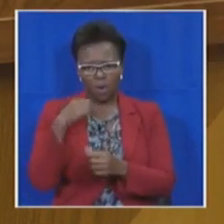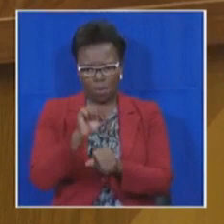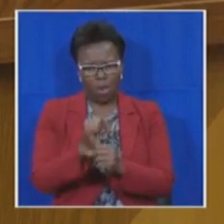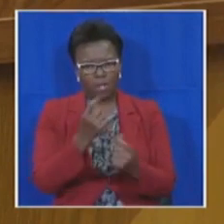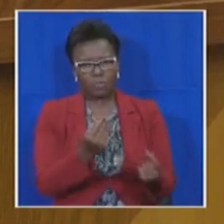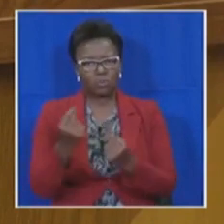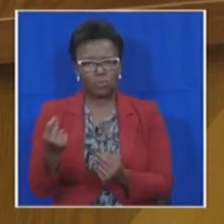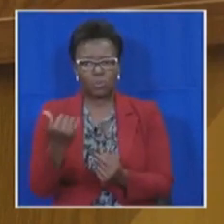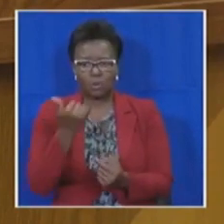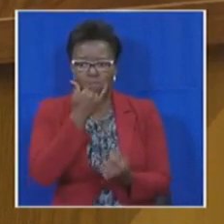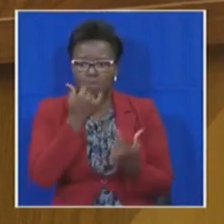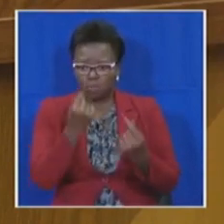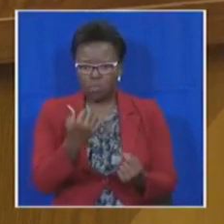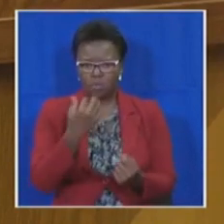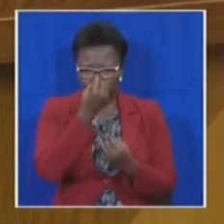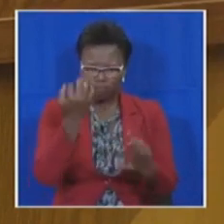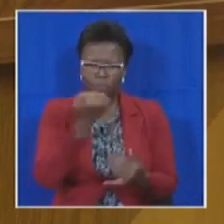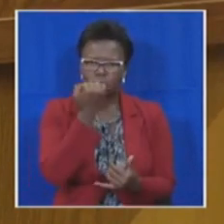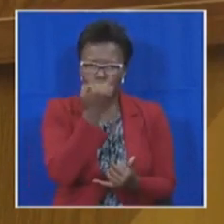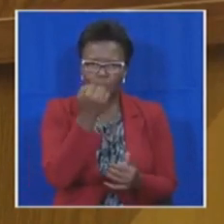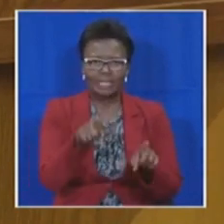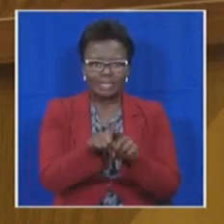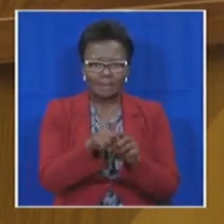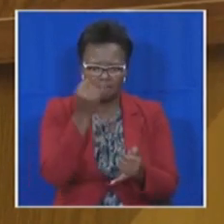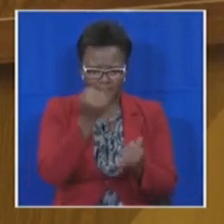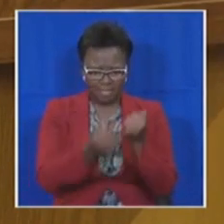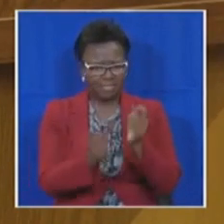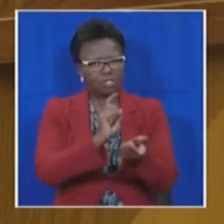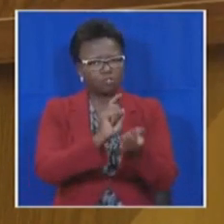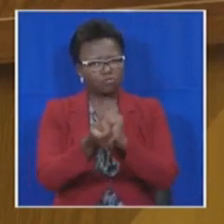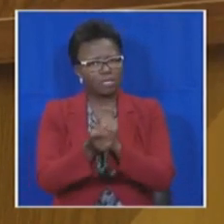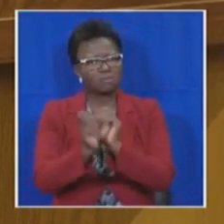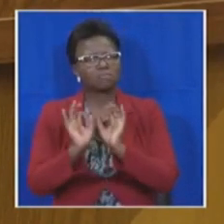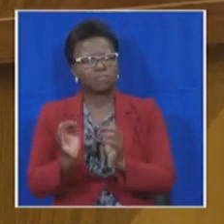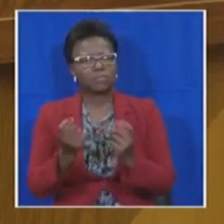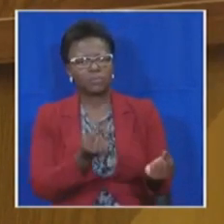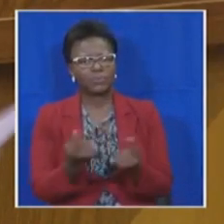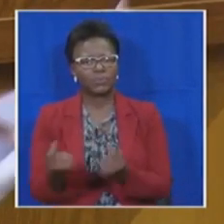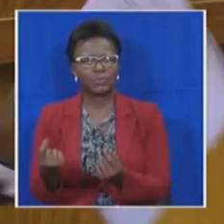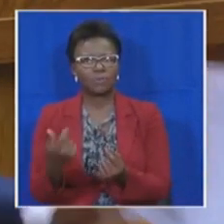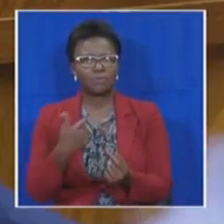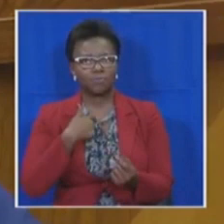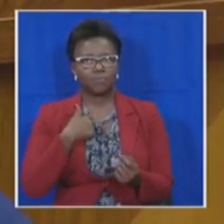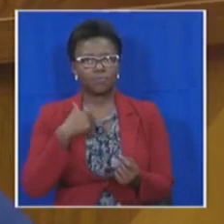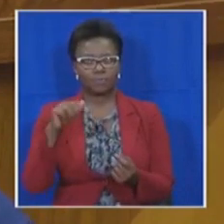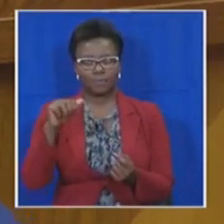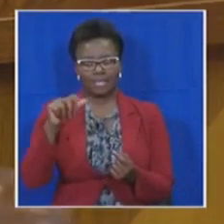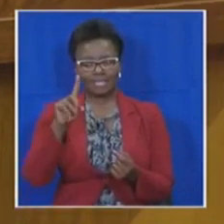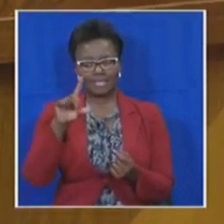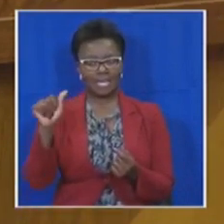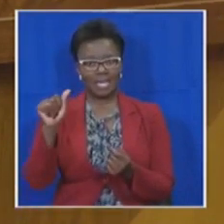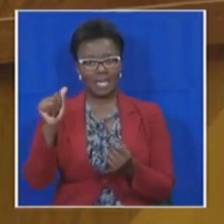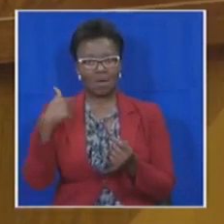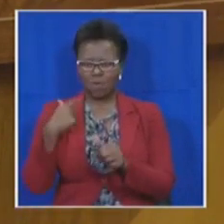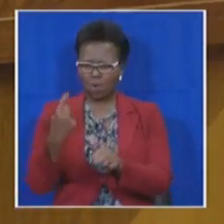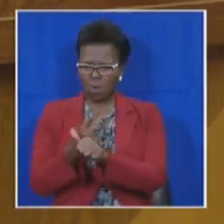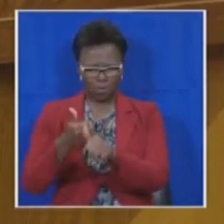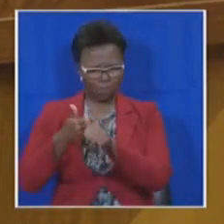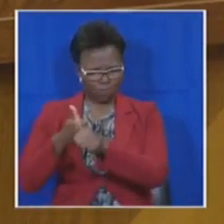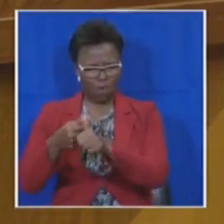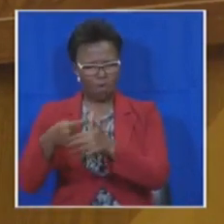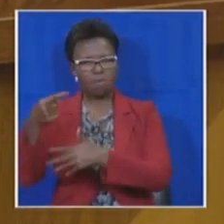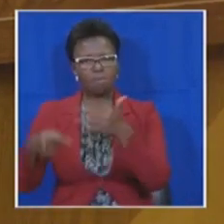for its misdeeds and it will self-correct all the time. Where the DA governs, we try to live up to these ideals all the time.